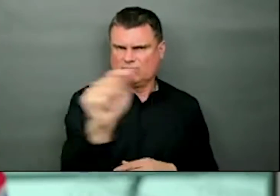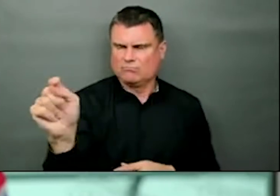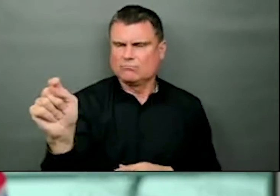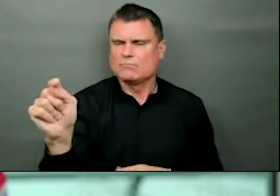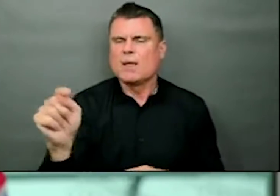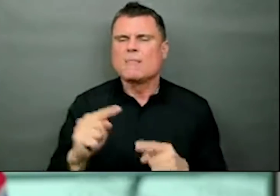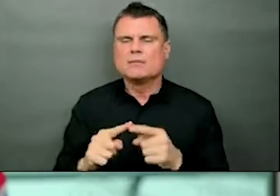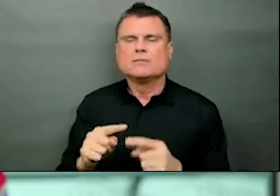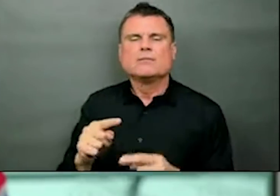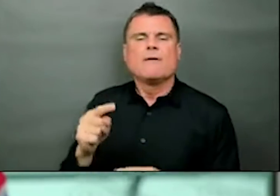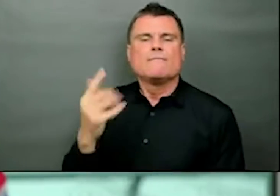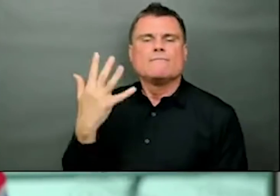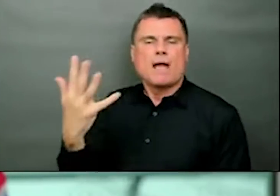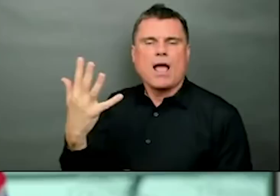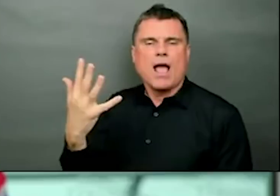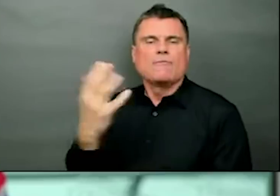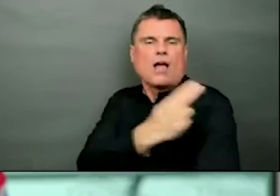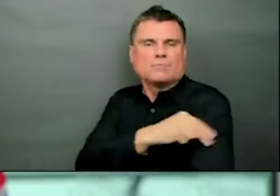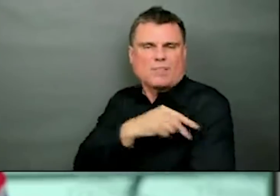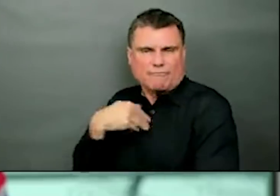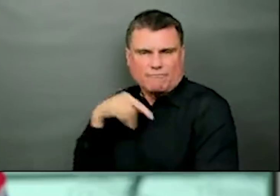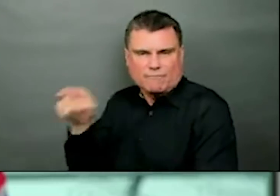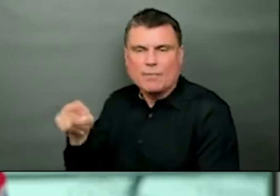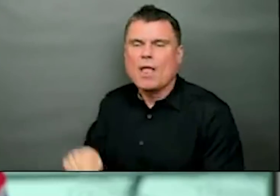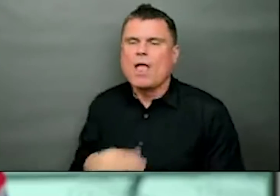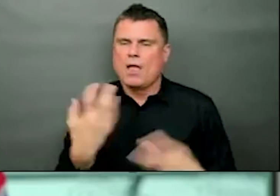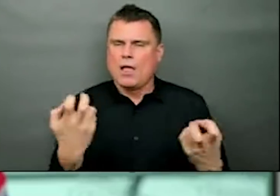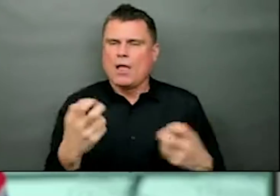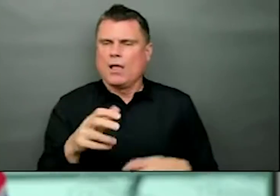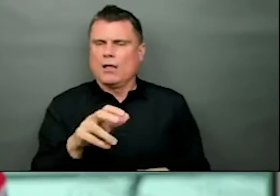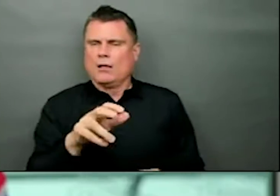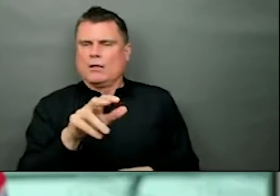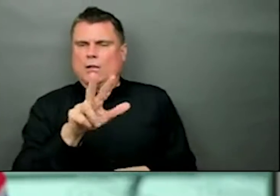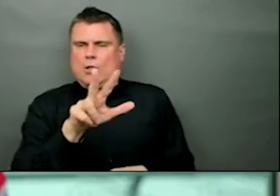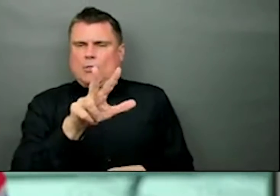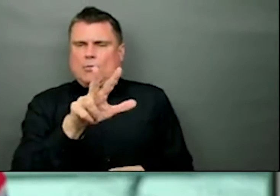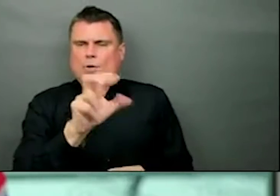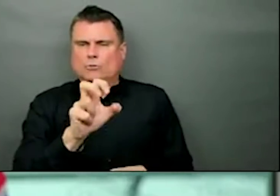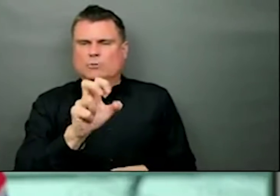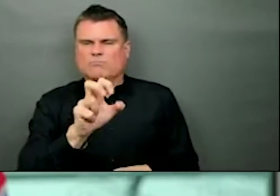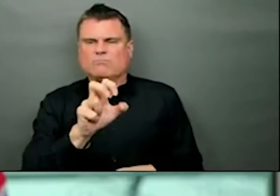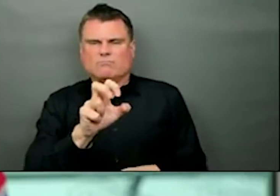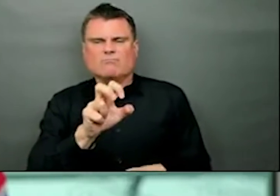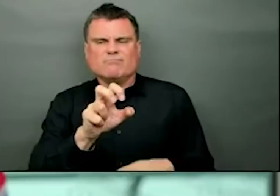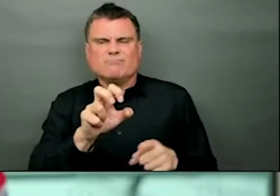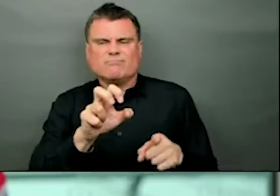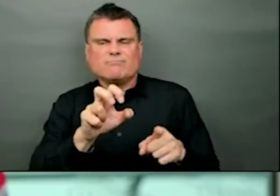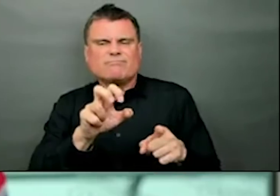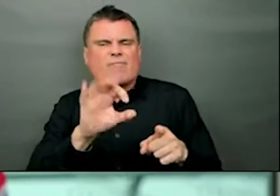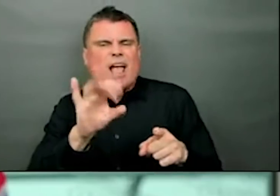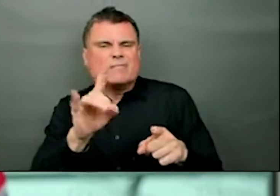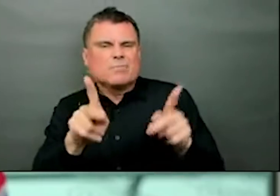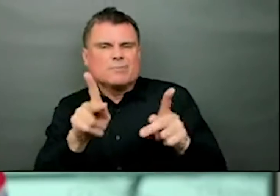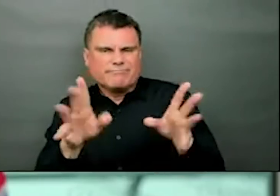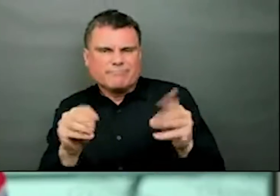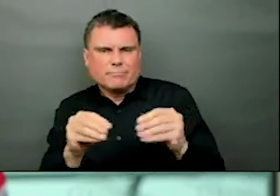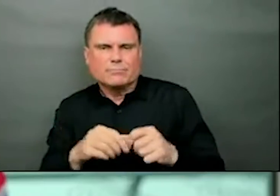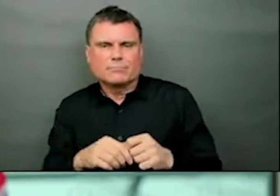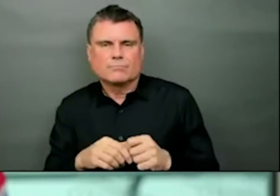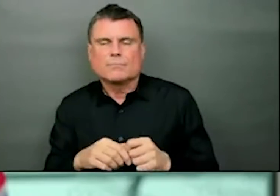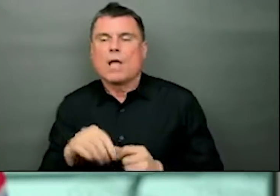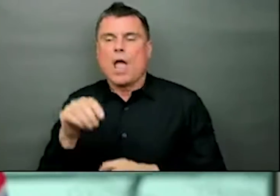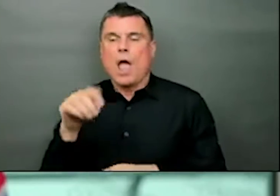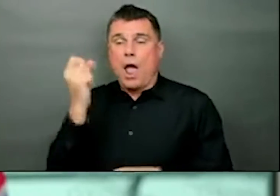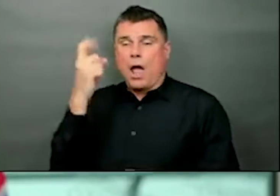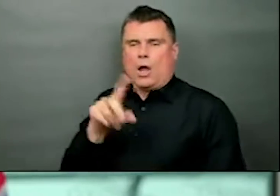residents and 213 staff. And leaves Although, thankfully, we know that those new cases in